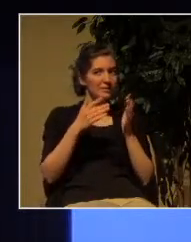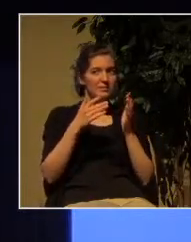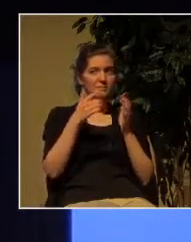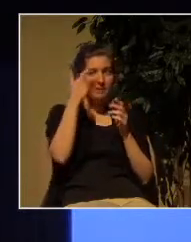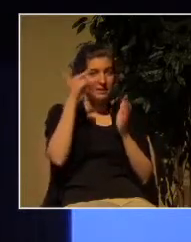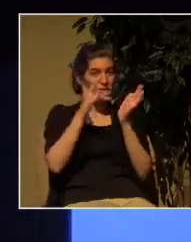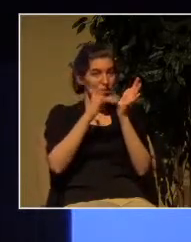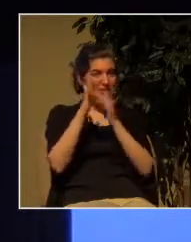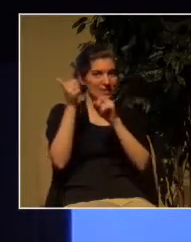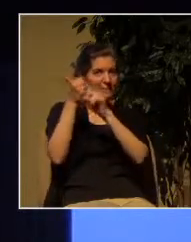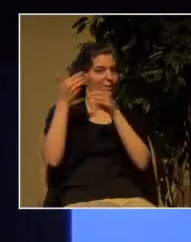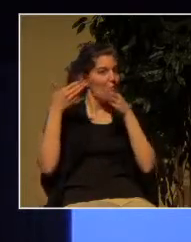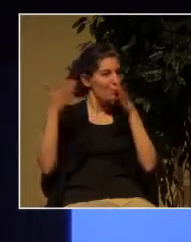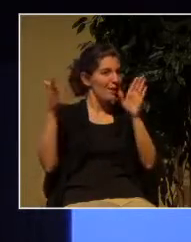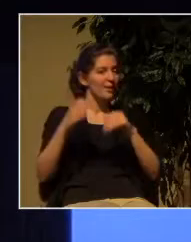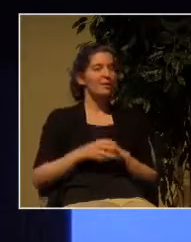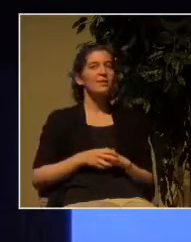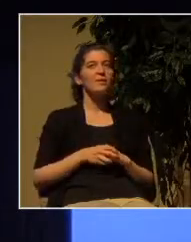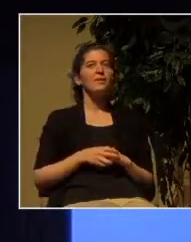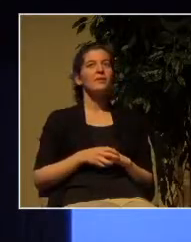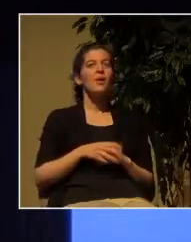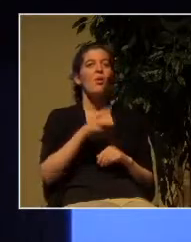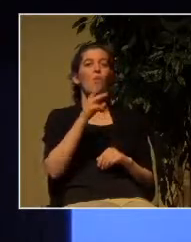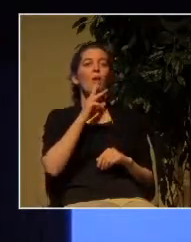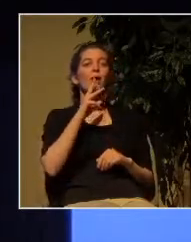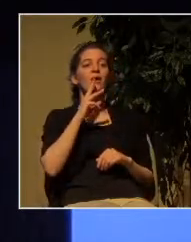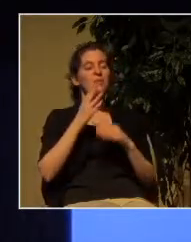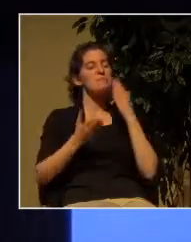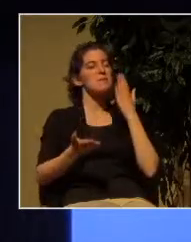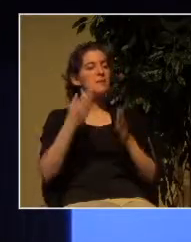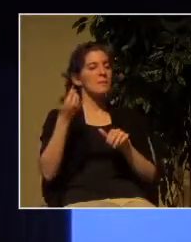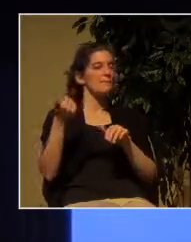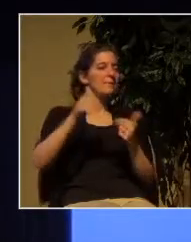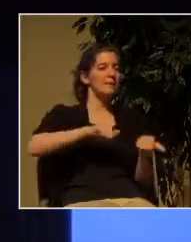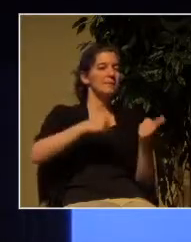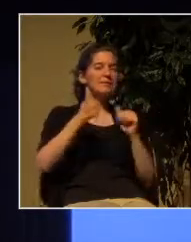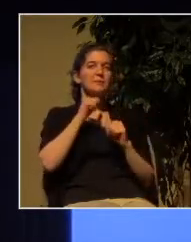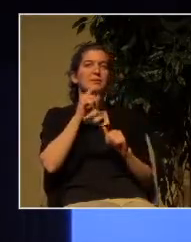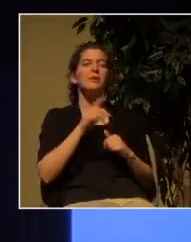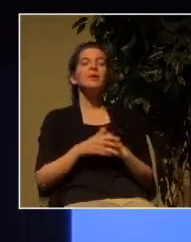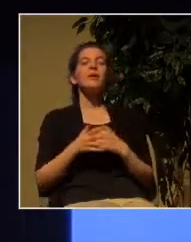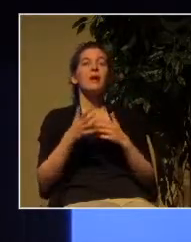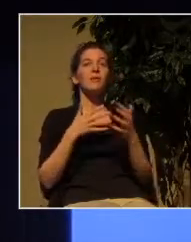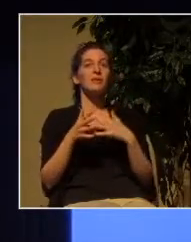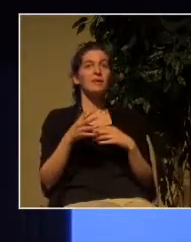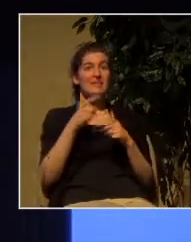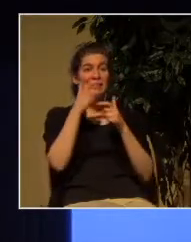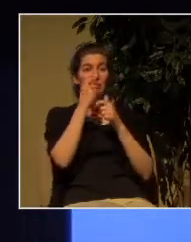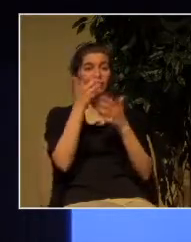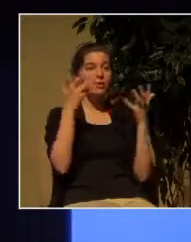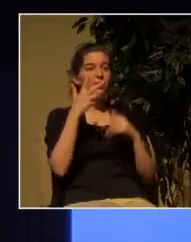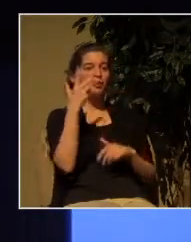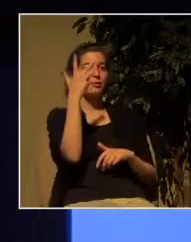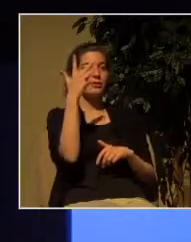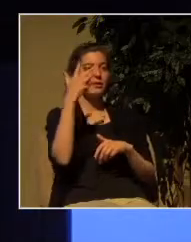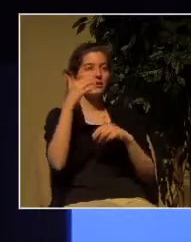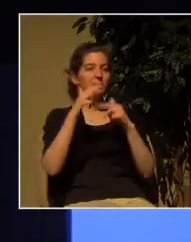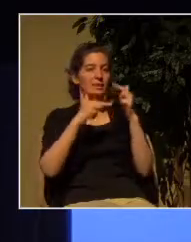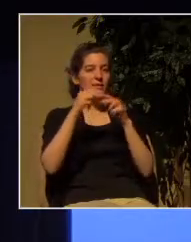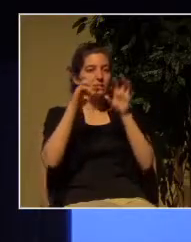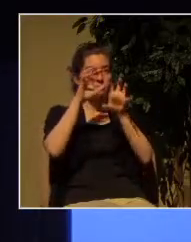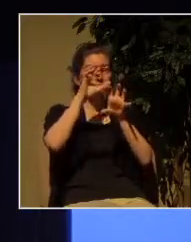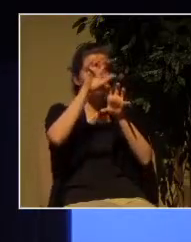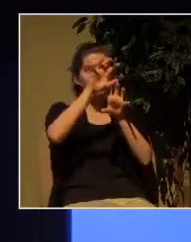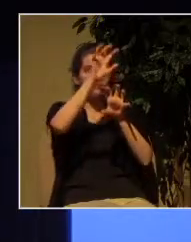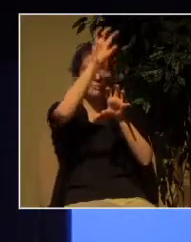the waters of baptism but particularly interesting are these three buildings because this is a hospitality